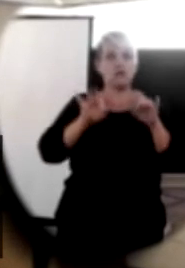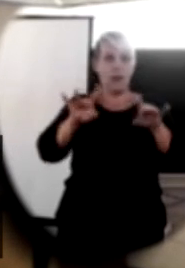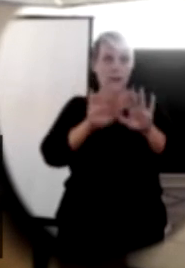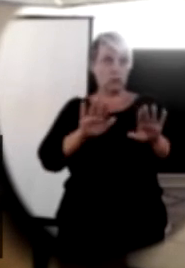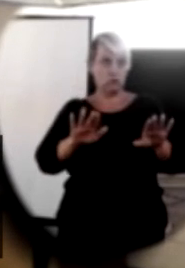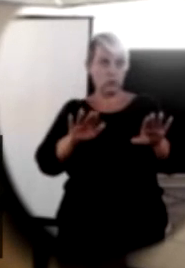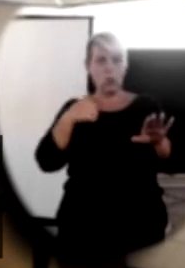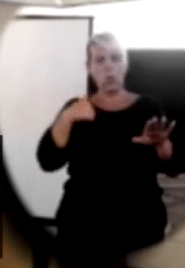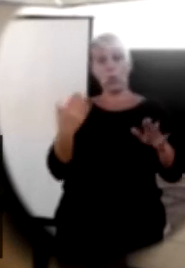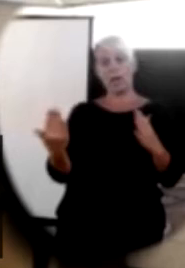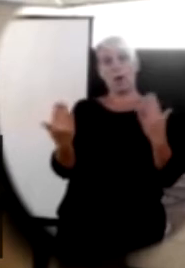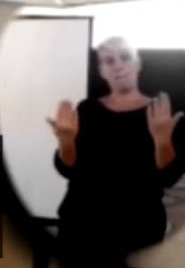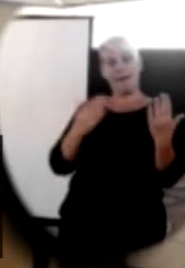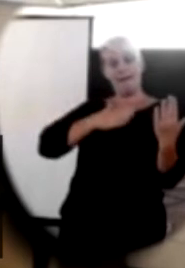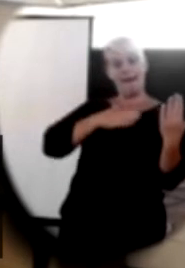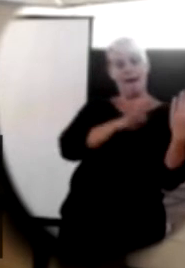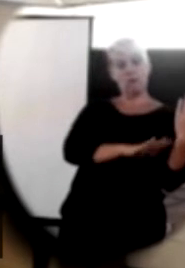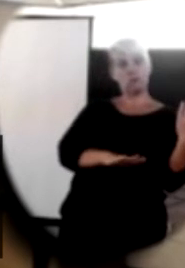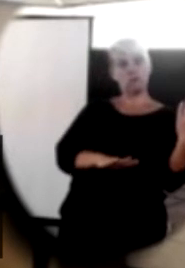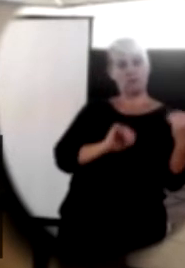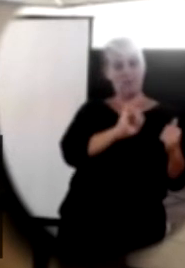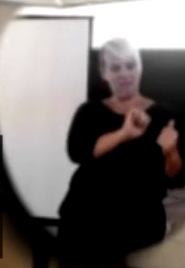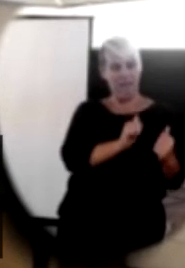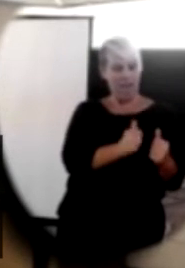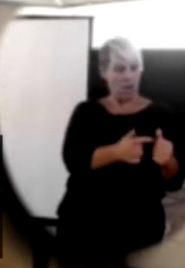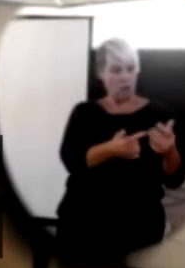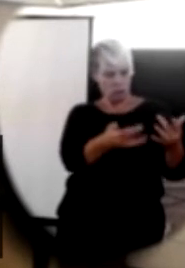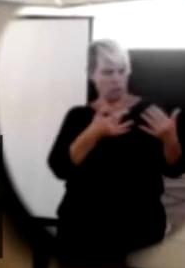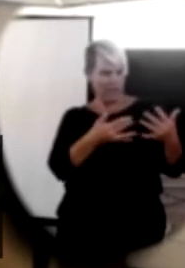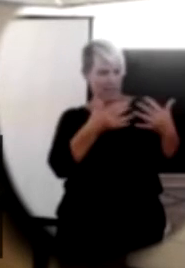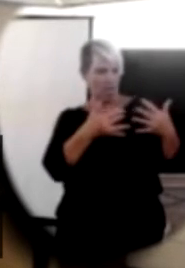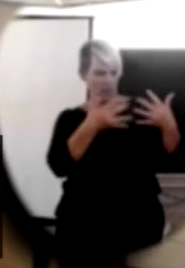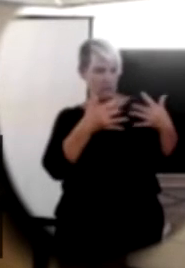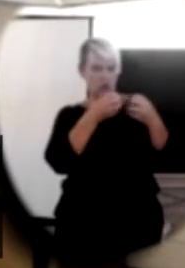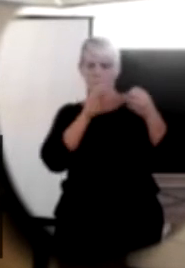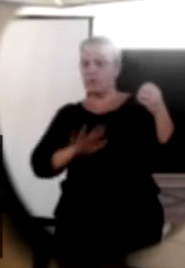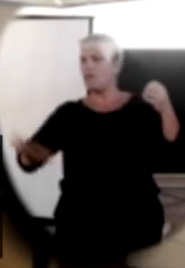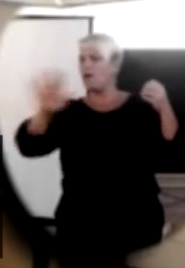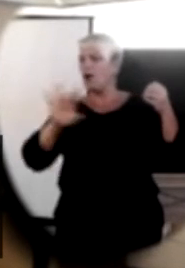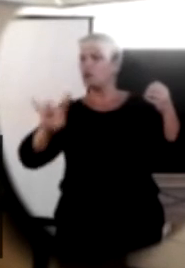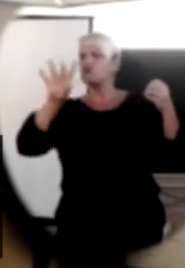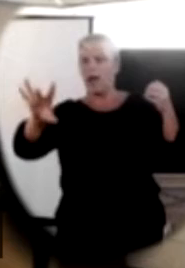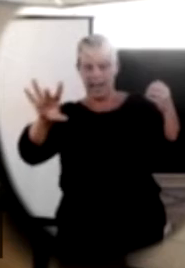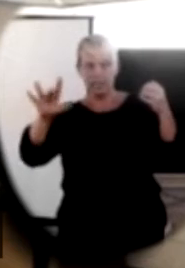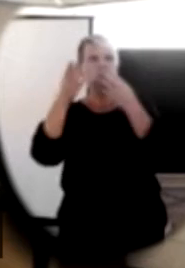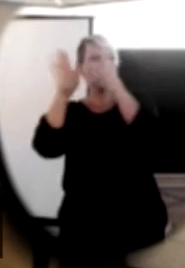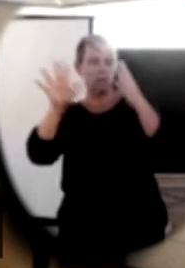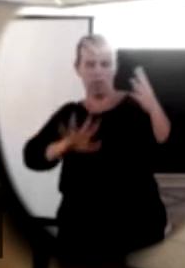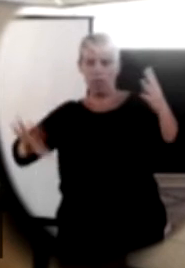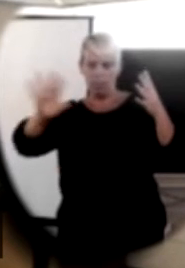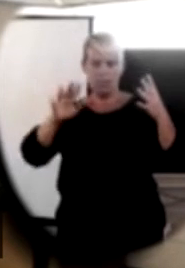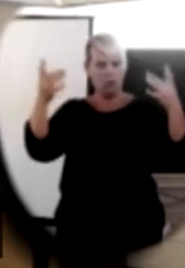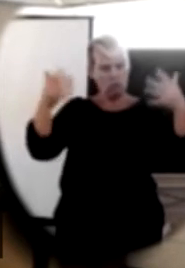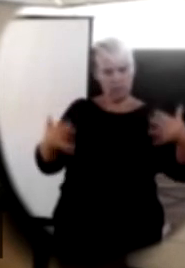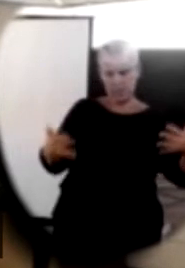comparing our children's results to the general Australian population for children. And for our